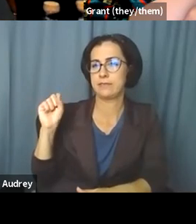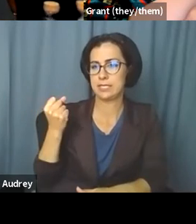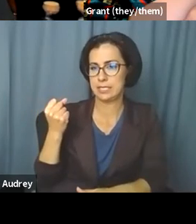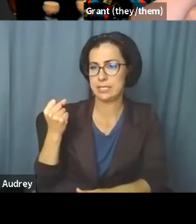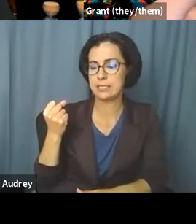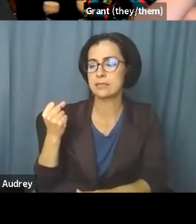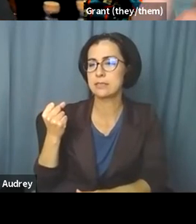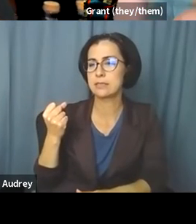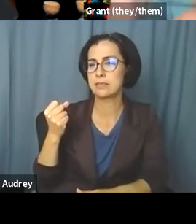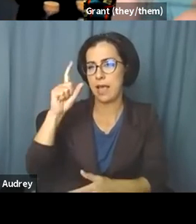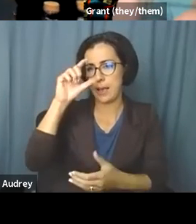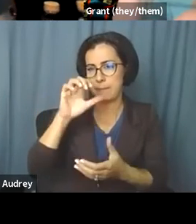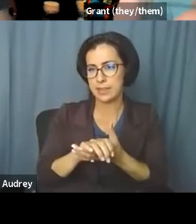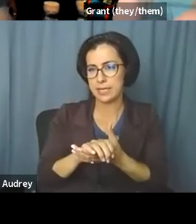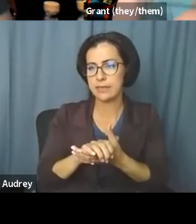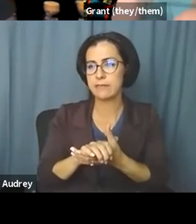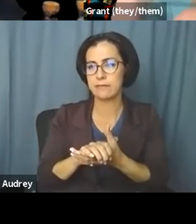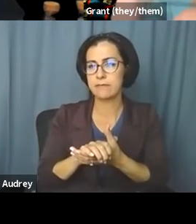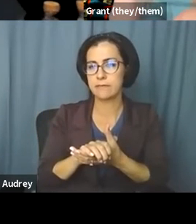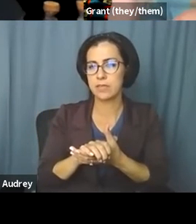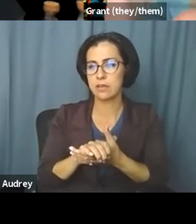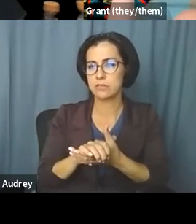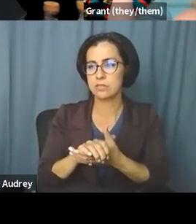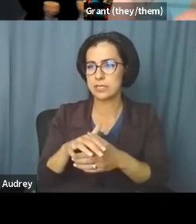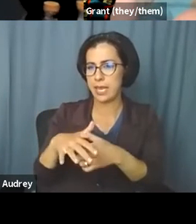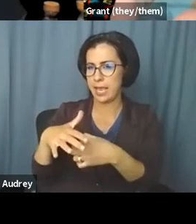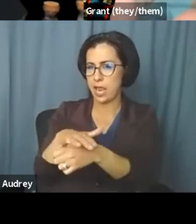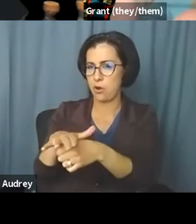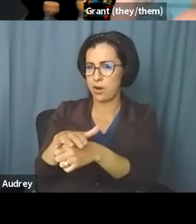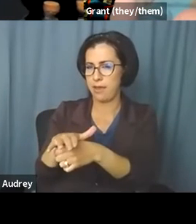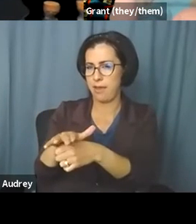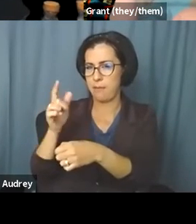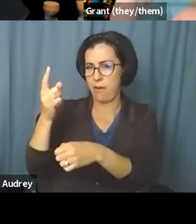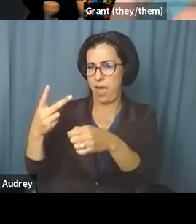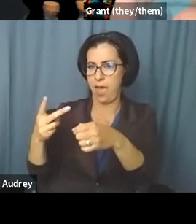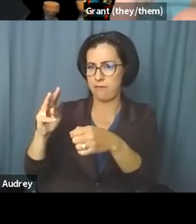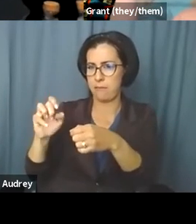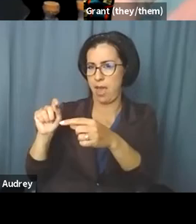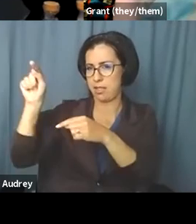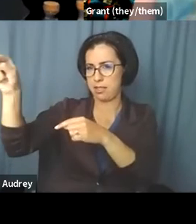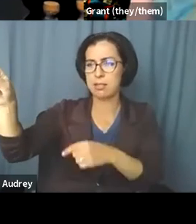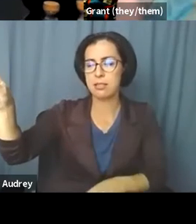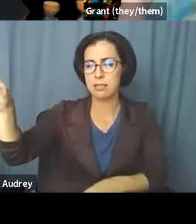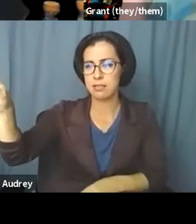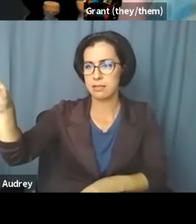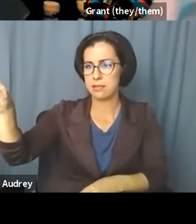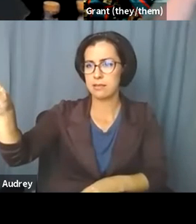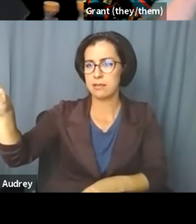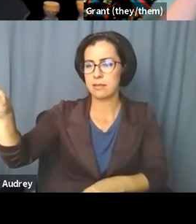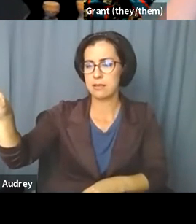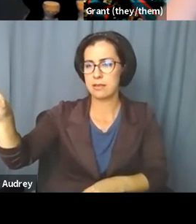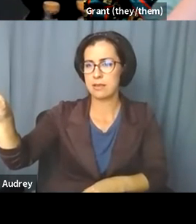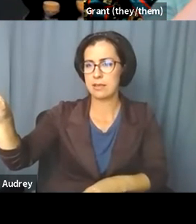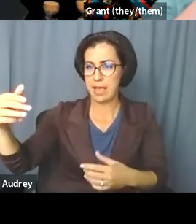believe that there is a, a plot of land, uh, less than half a mile from me, which had like in, in legal